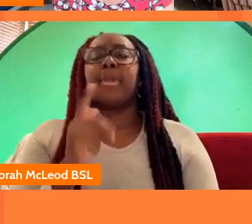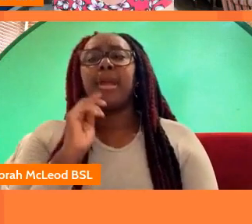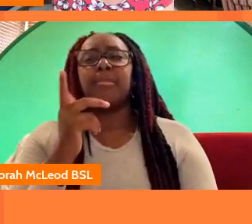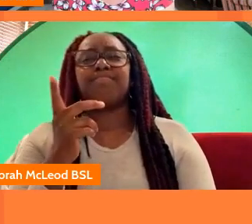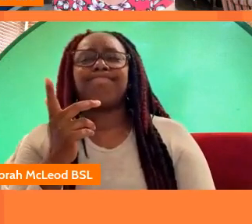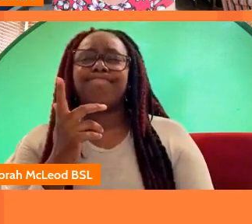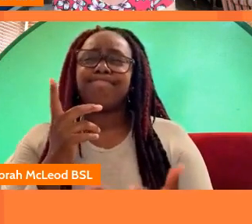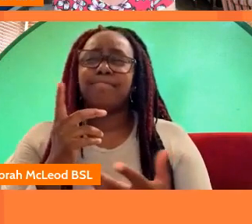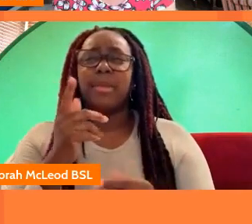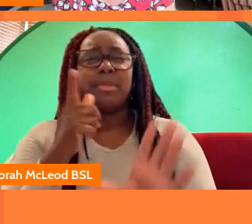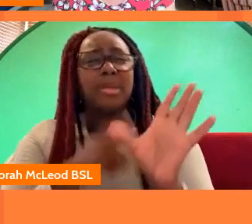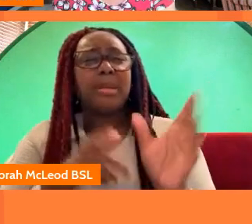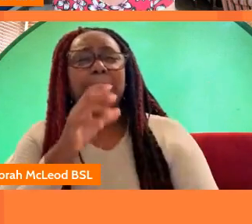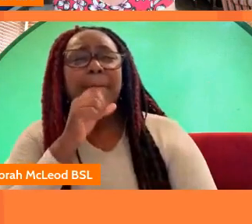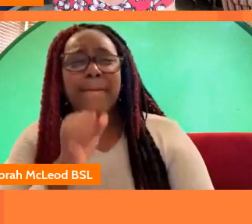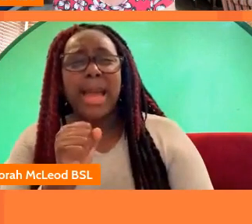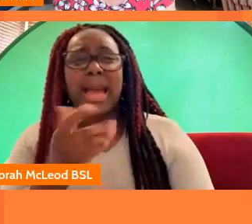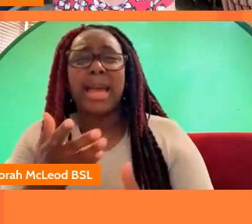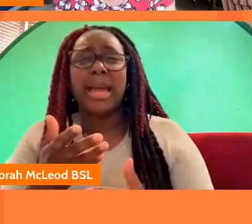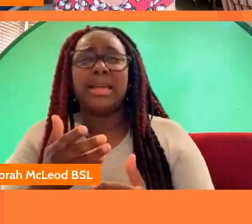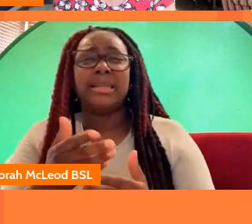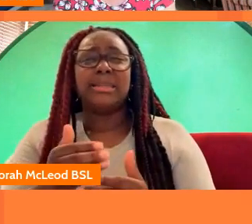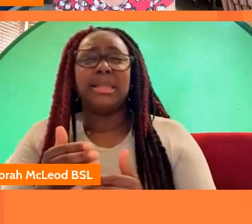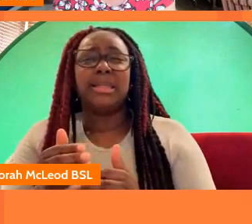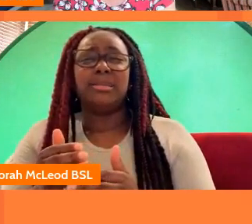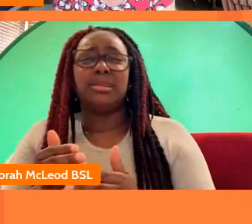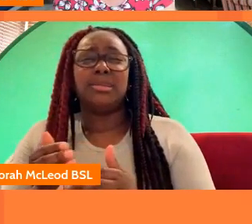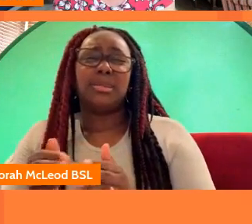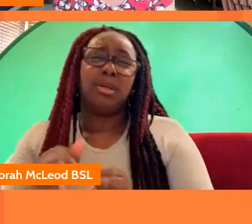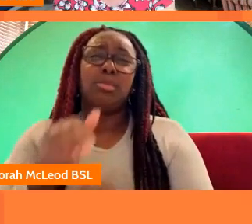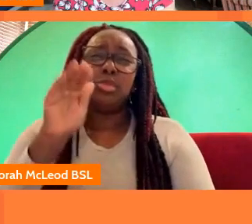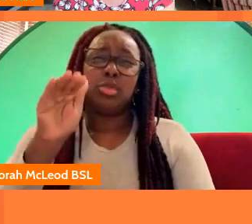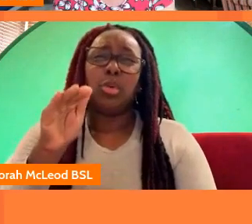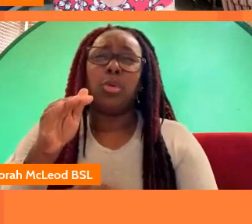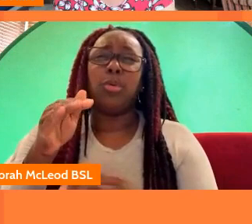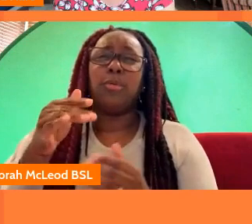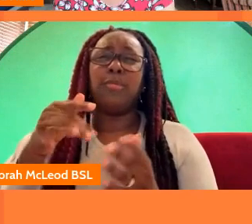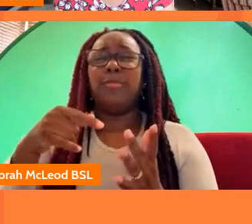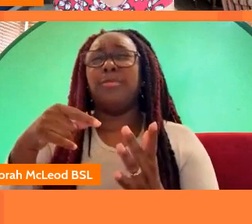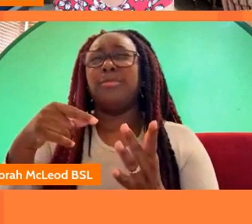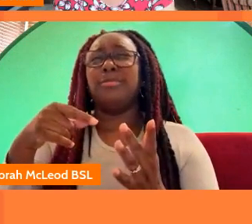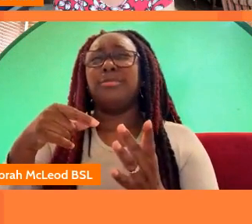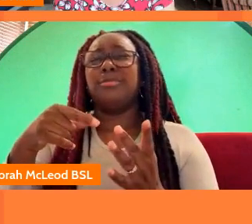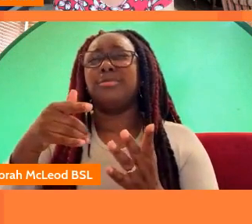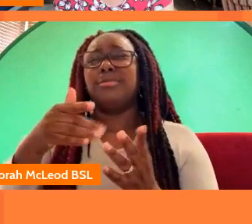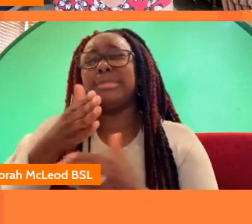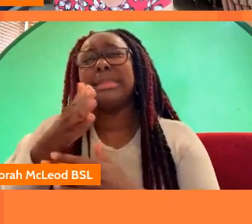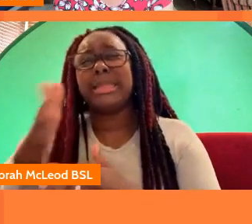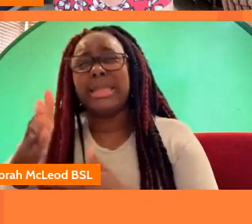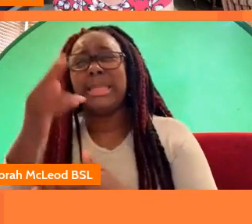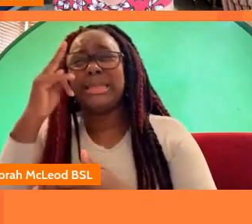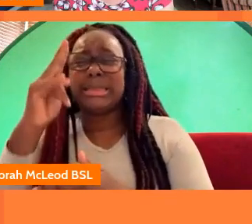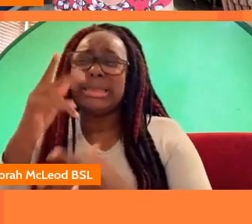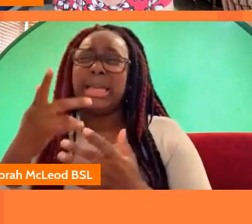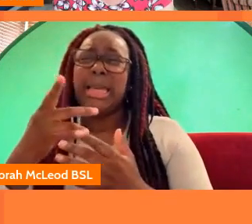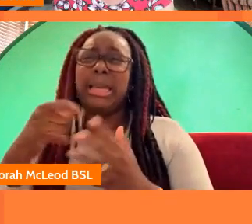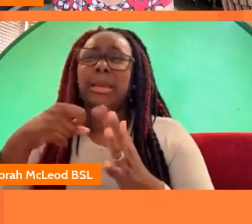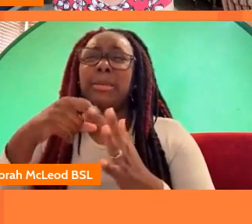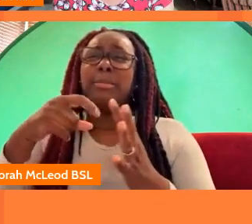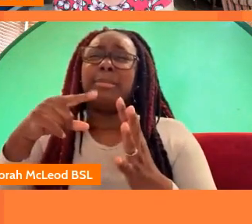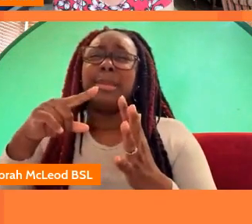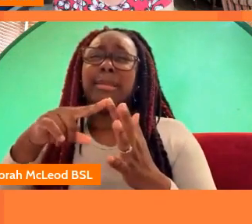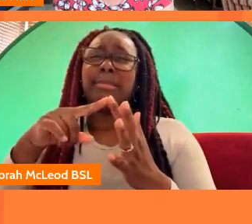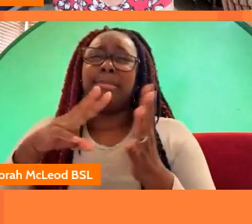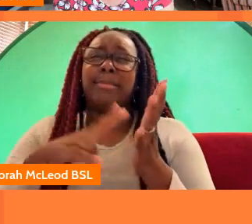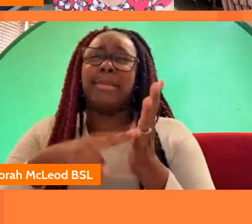man up in the northeast called kema k who we recently made a film with uh about therapy and